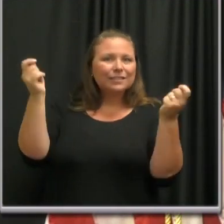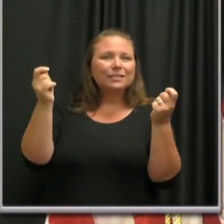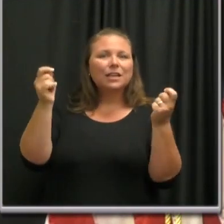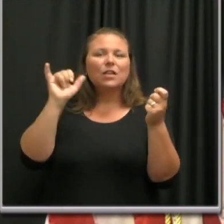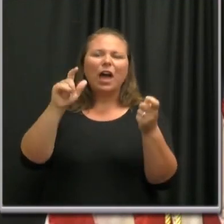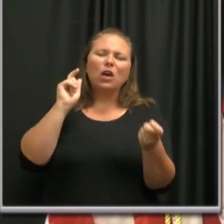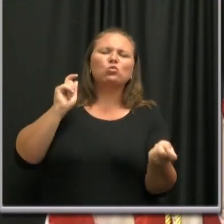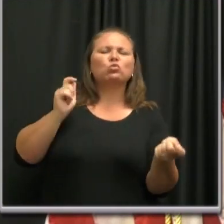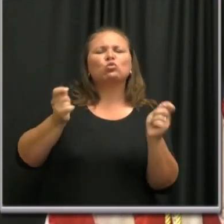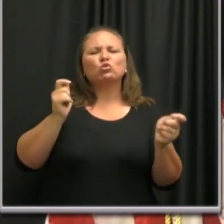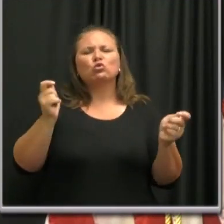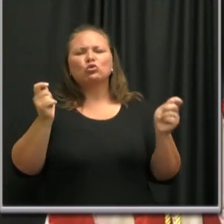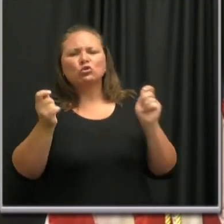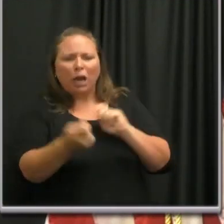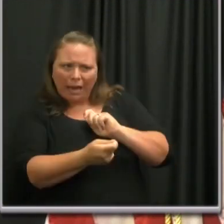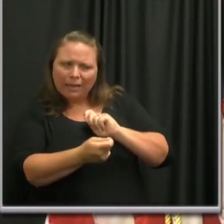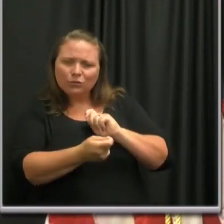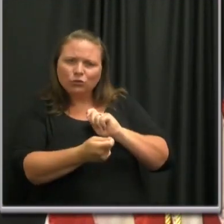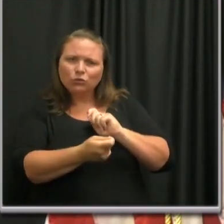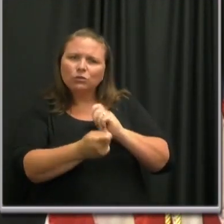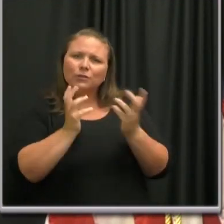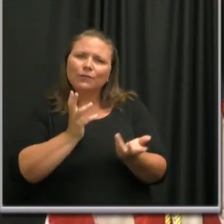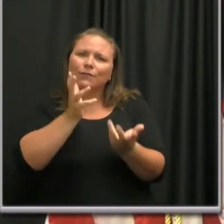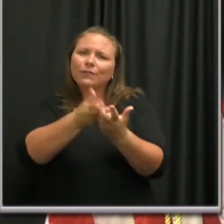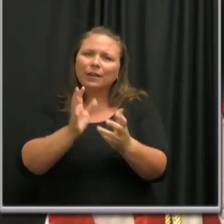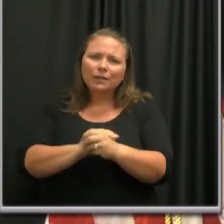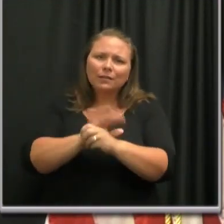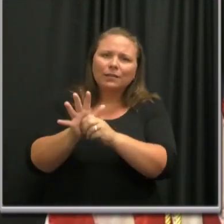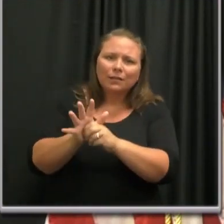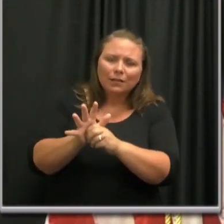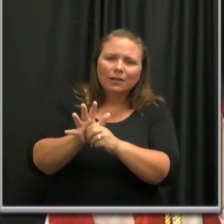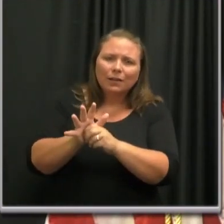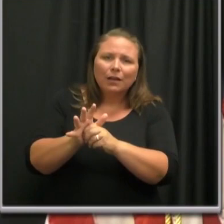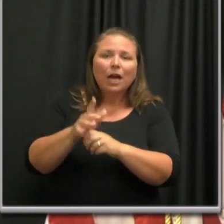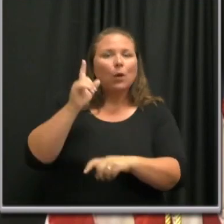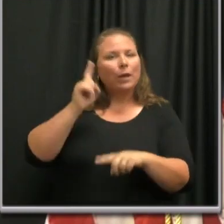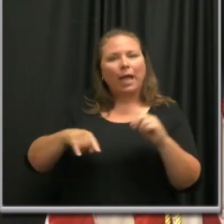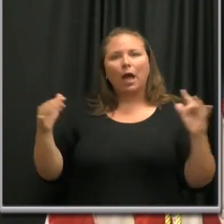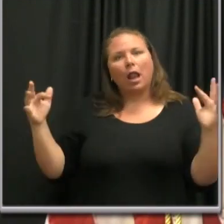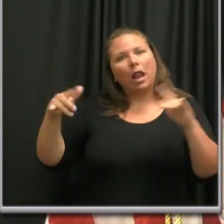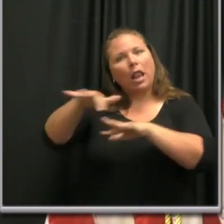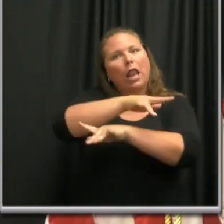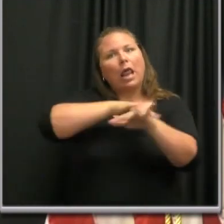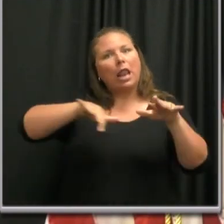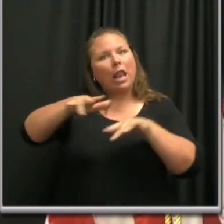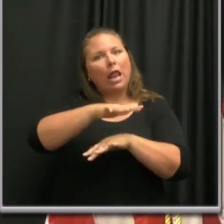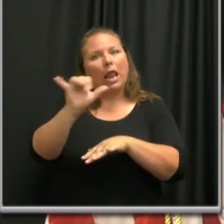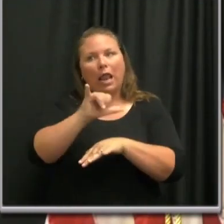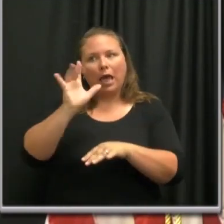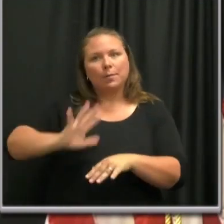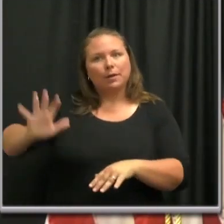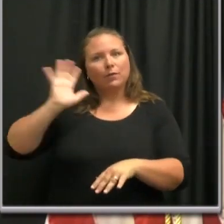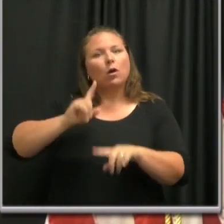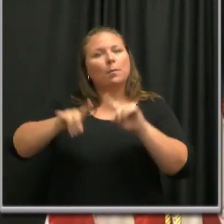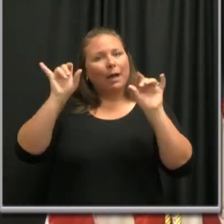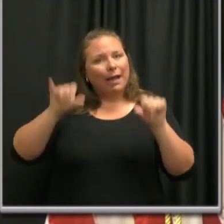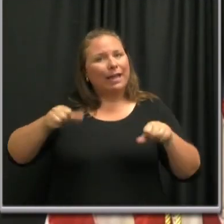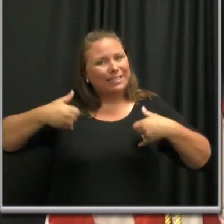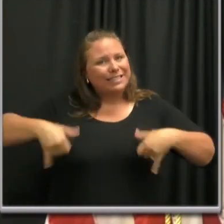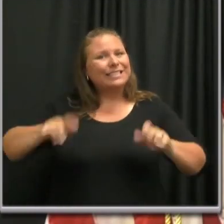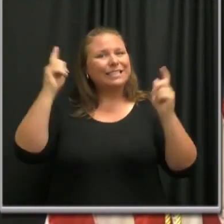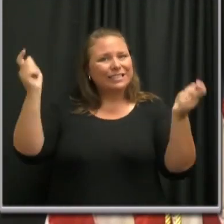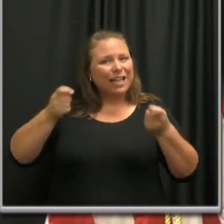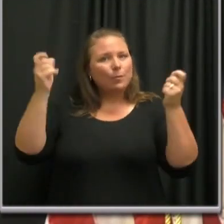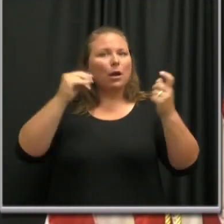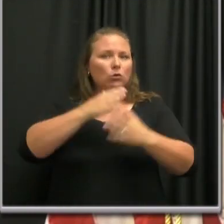that is a response to a pandemic. We can't gather in East Park as we have every year for the last 14 years, but we can still celebrate and we can